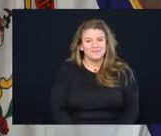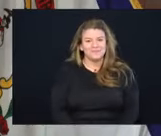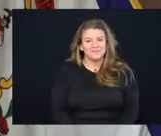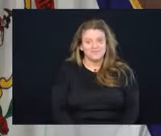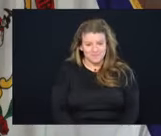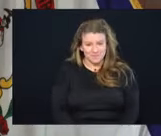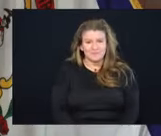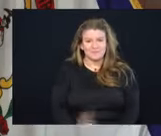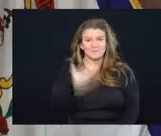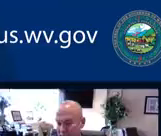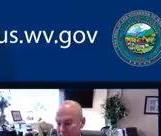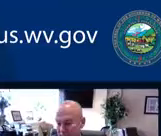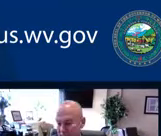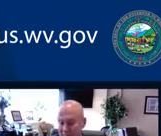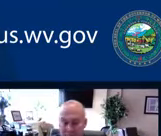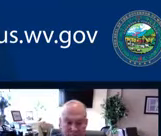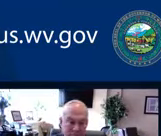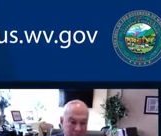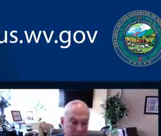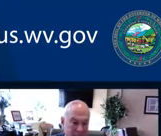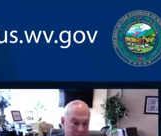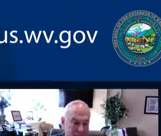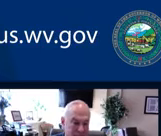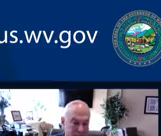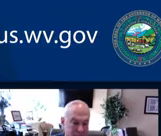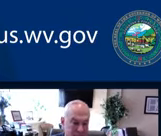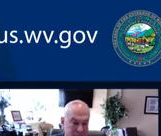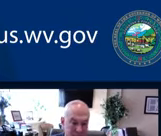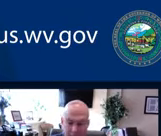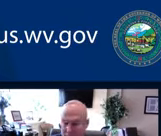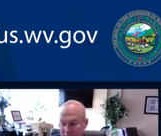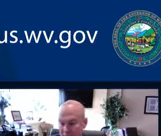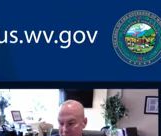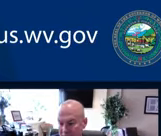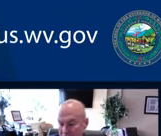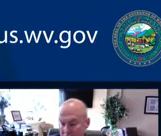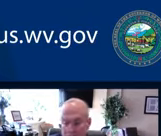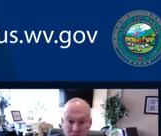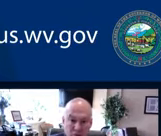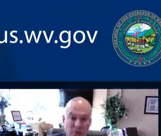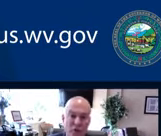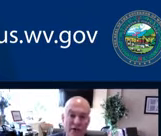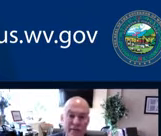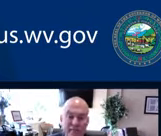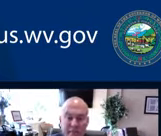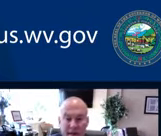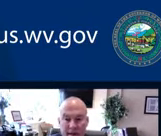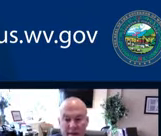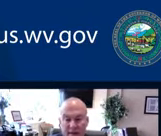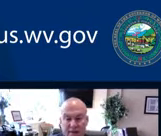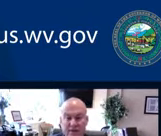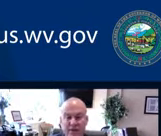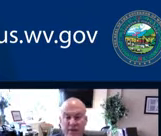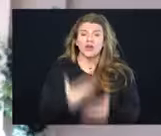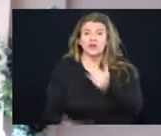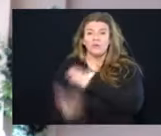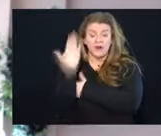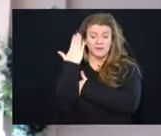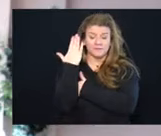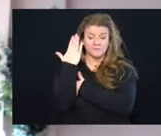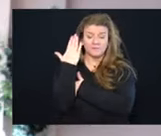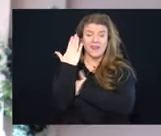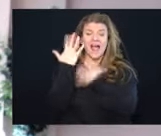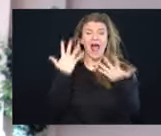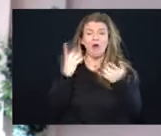All right. Thank you, Governor. Let's now go to Dr. Clay Marsh, our coronavirus czar. Good morning. And, and